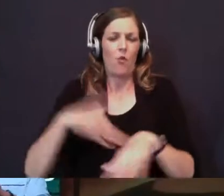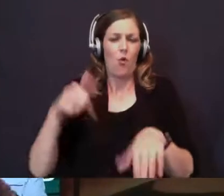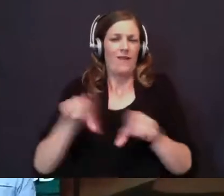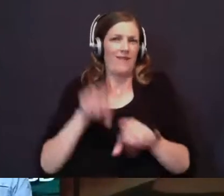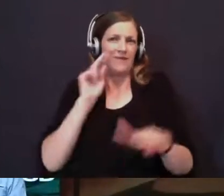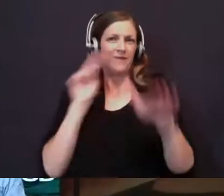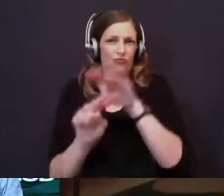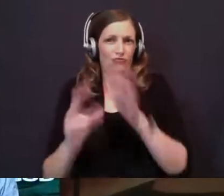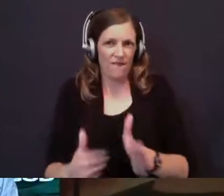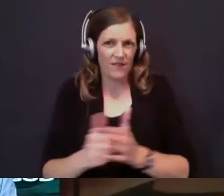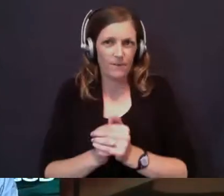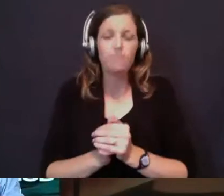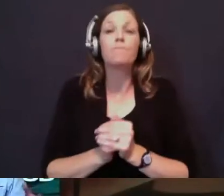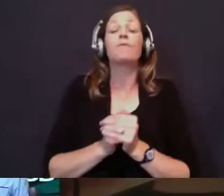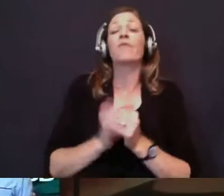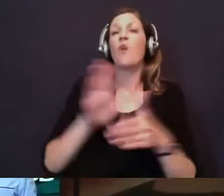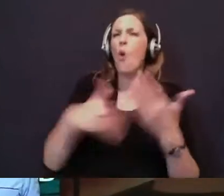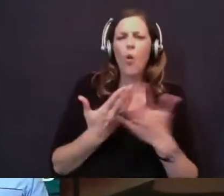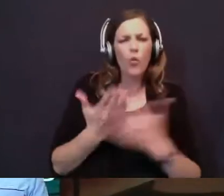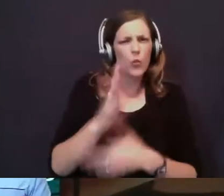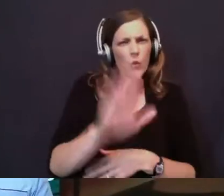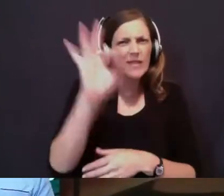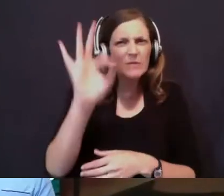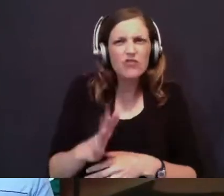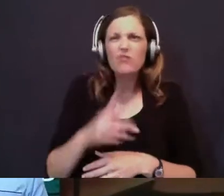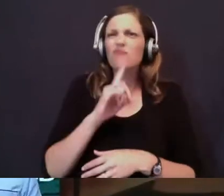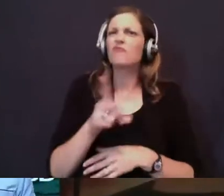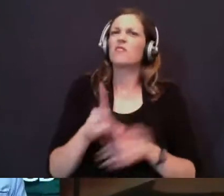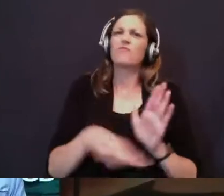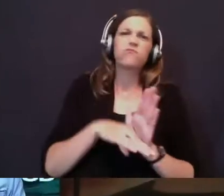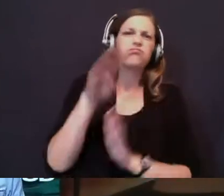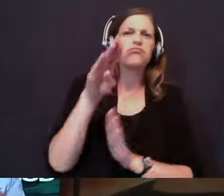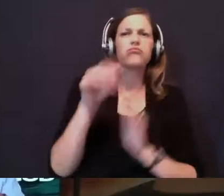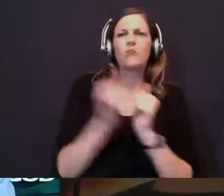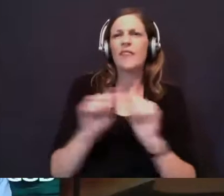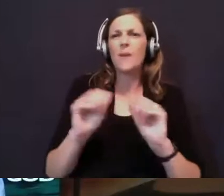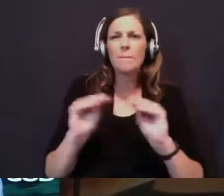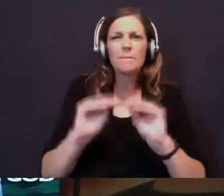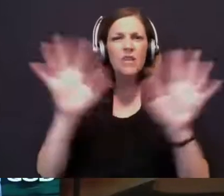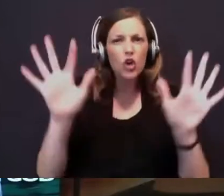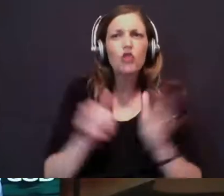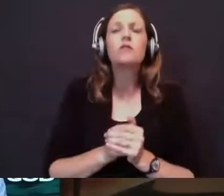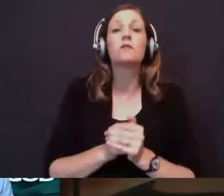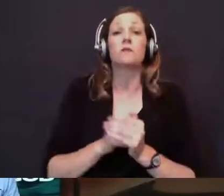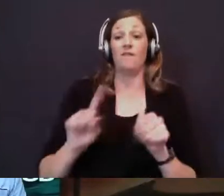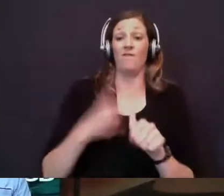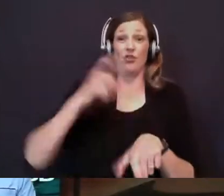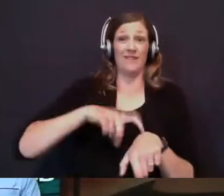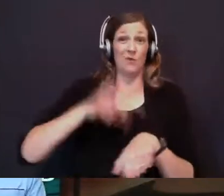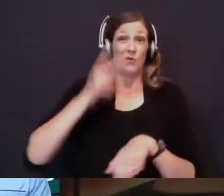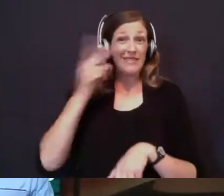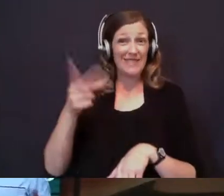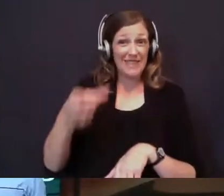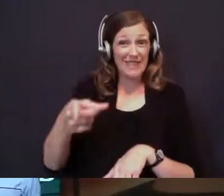And all throughout his ministry, it was absolutely filled to the brim with miracles. The first time we see Elijah in chapter 17,